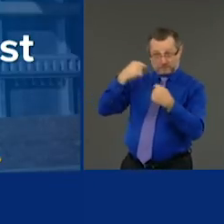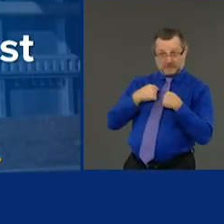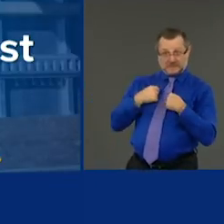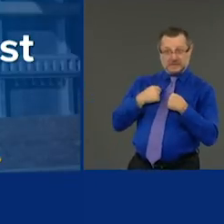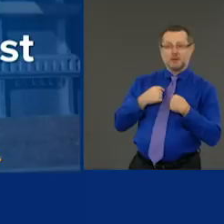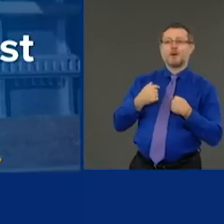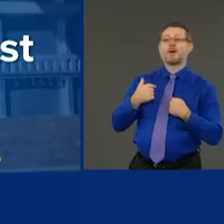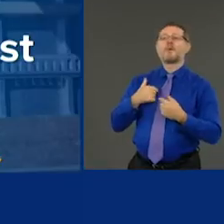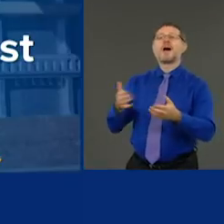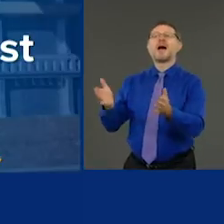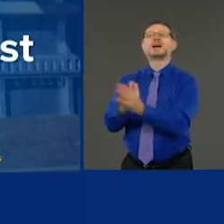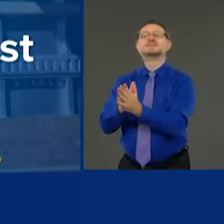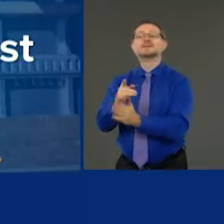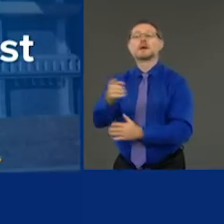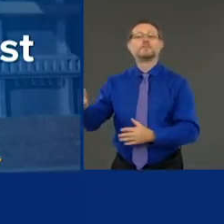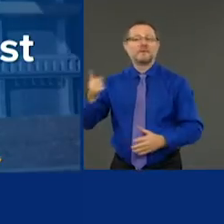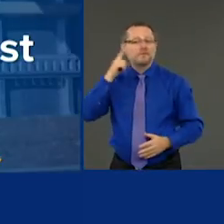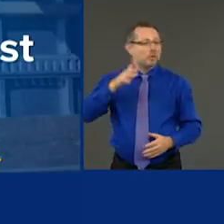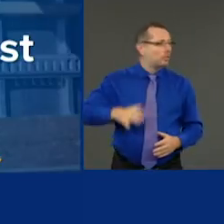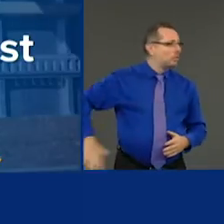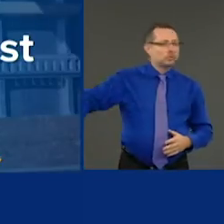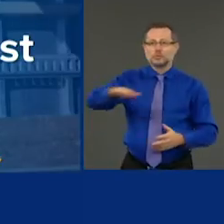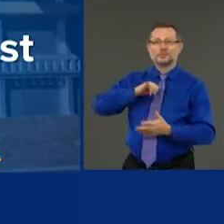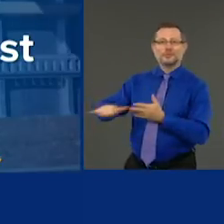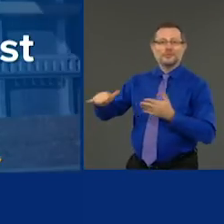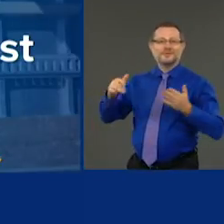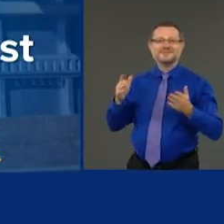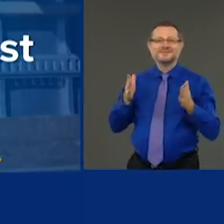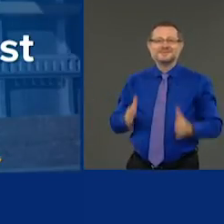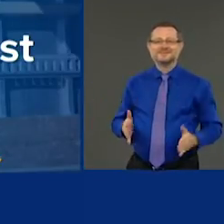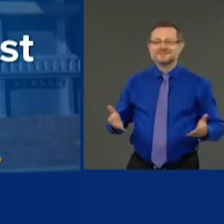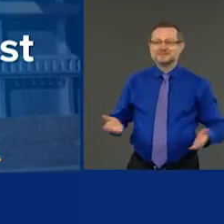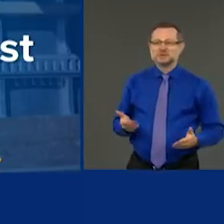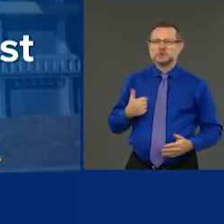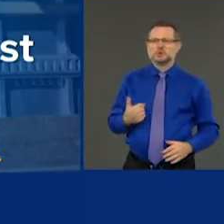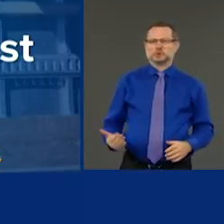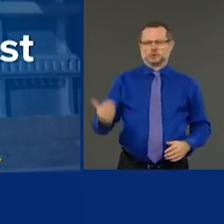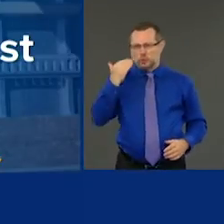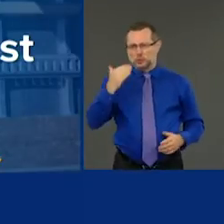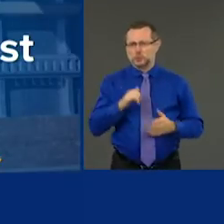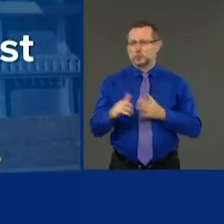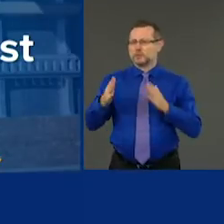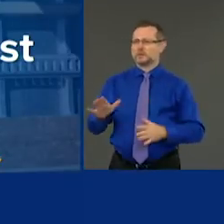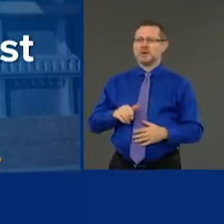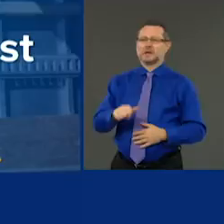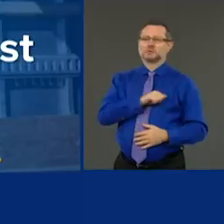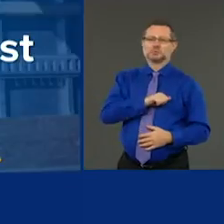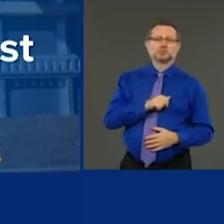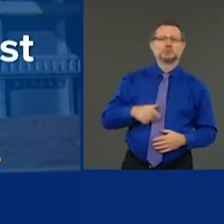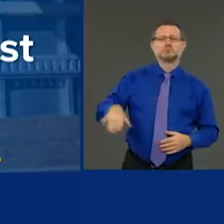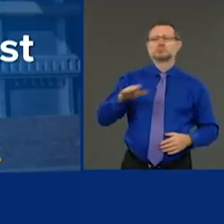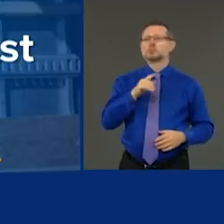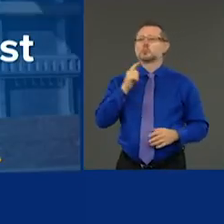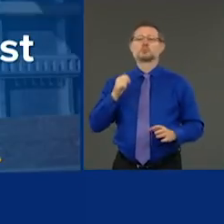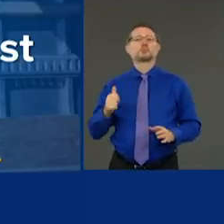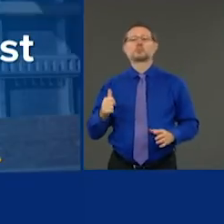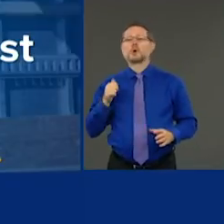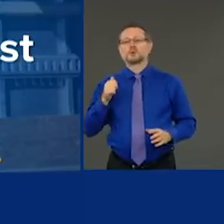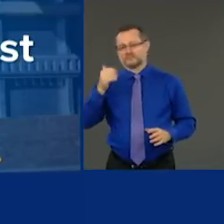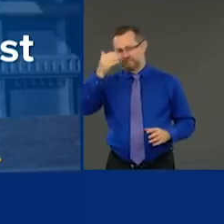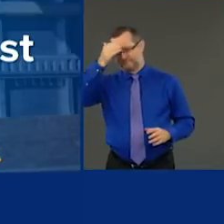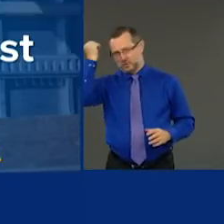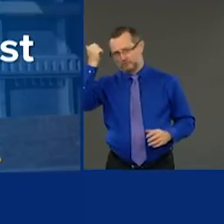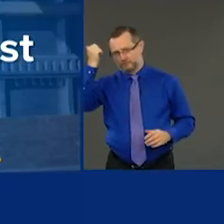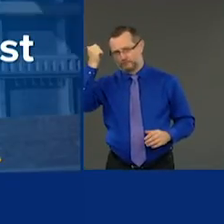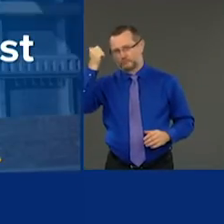uh, and I know New Yorkers, uh, we don't forget. We don't forget. And we